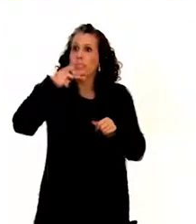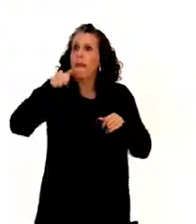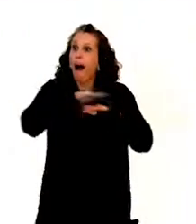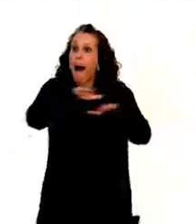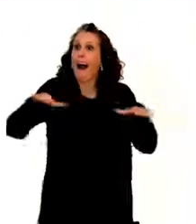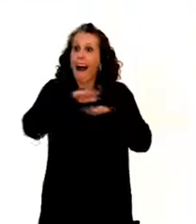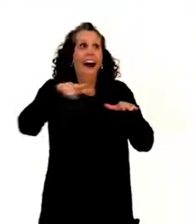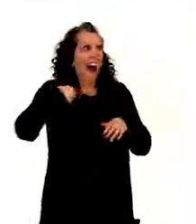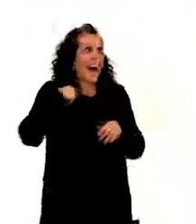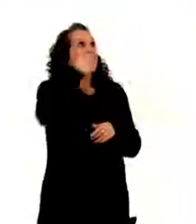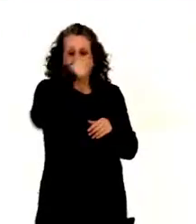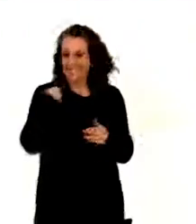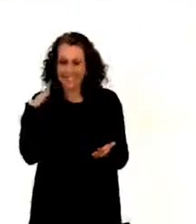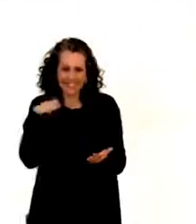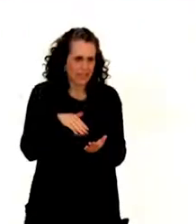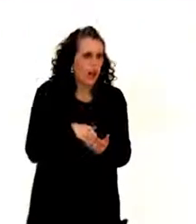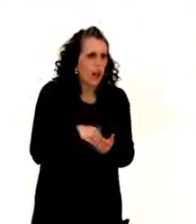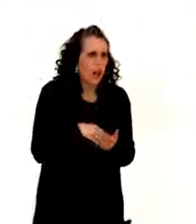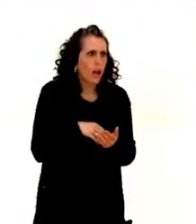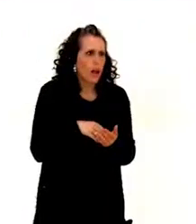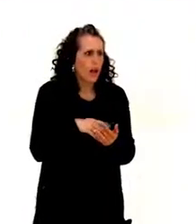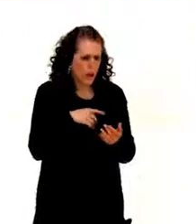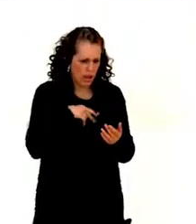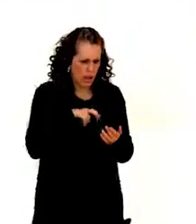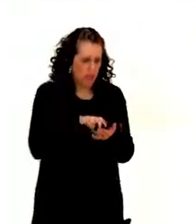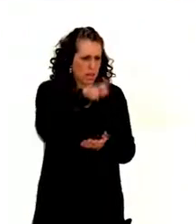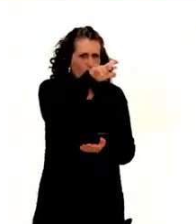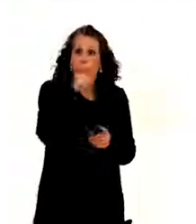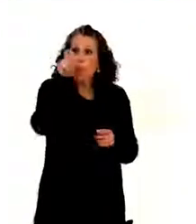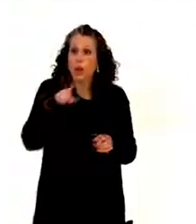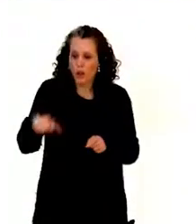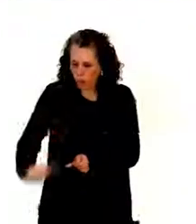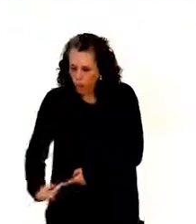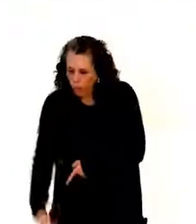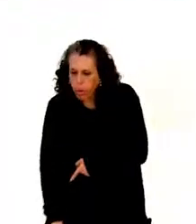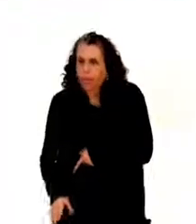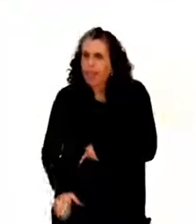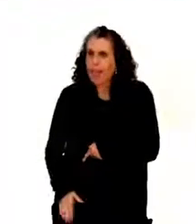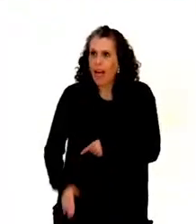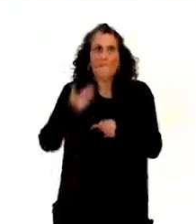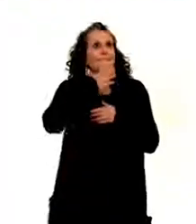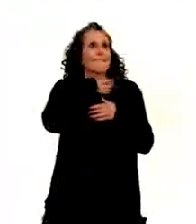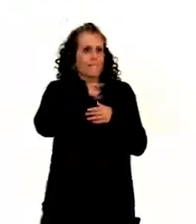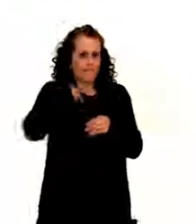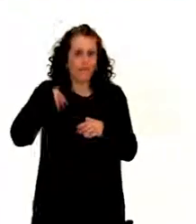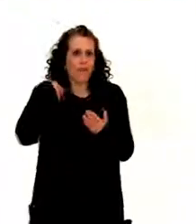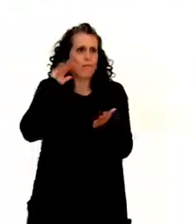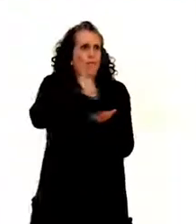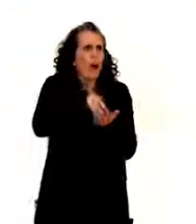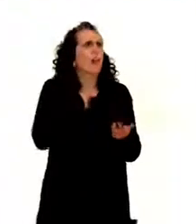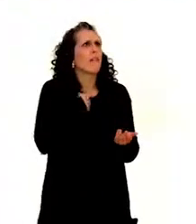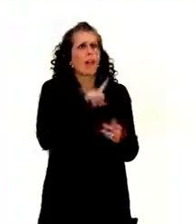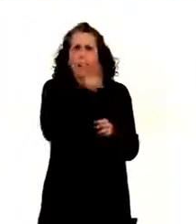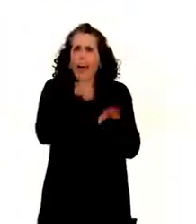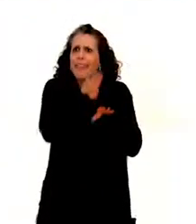leg and he or she has to walk up and down the stairs. don't know if the designers of those rehabilitation